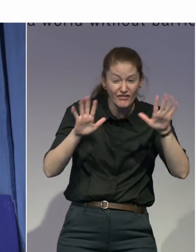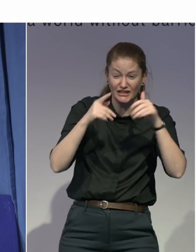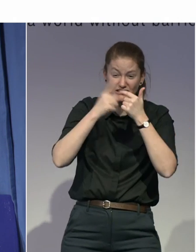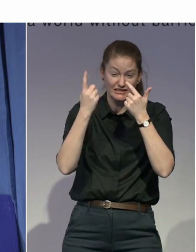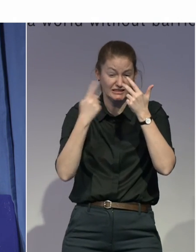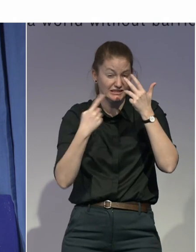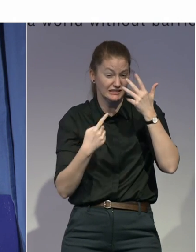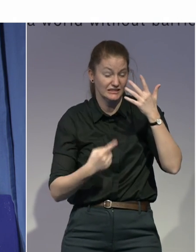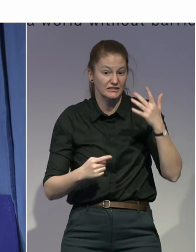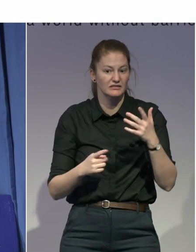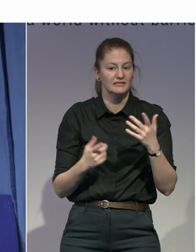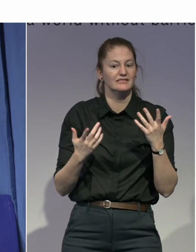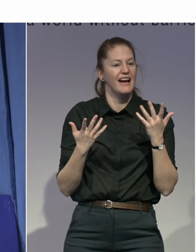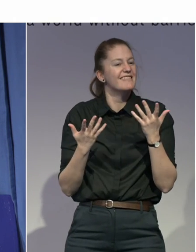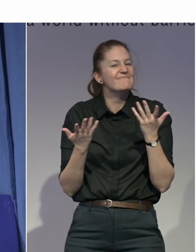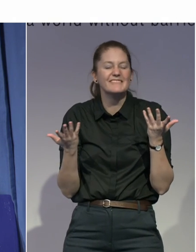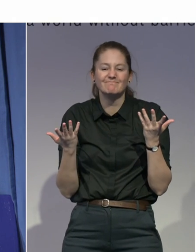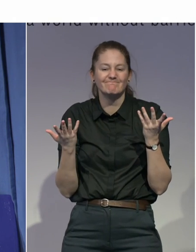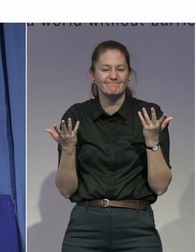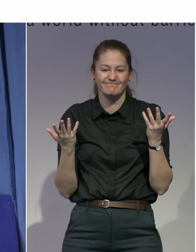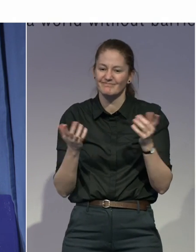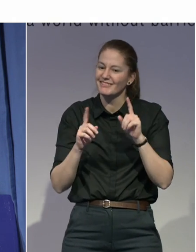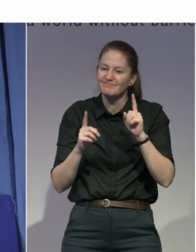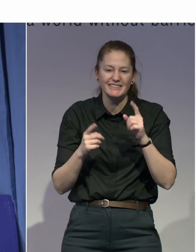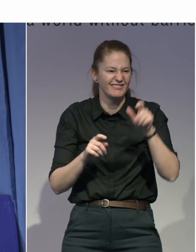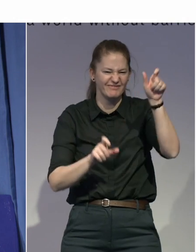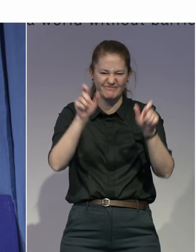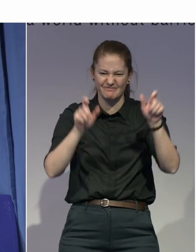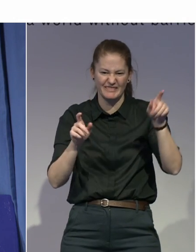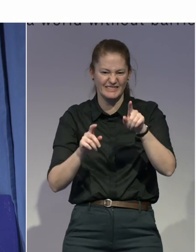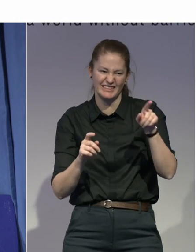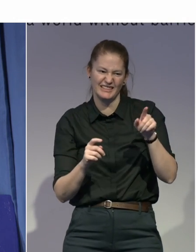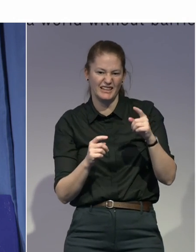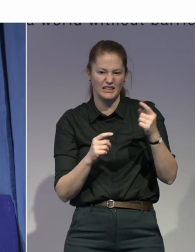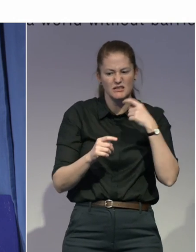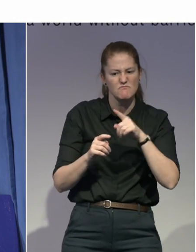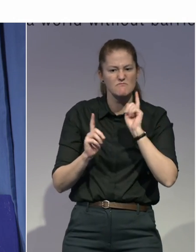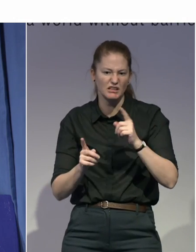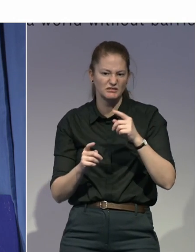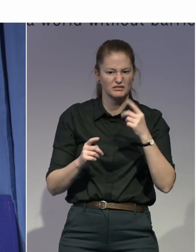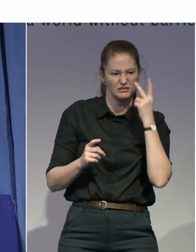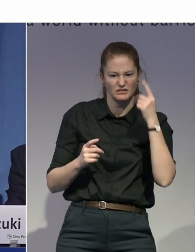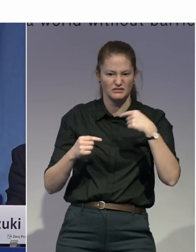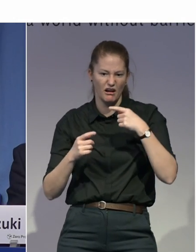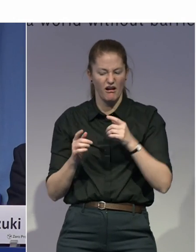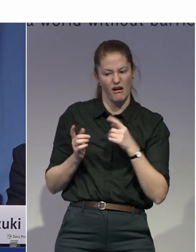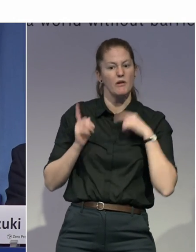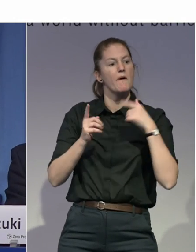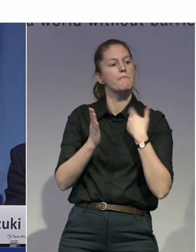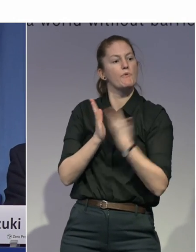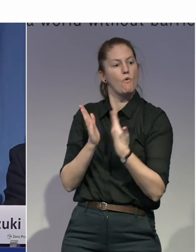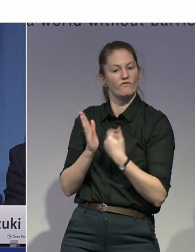to bring the whole library of testimonials, so to say. Yeah, thank you. I think that's the most important challenge. Thank you.